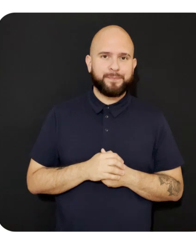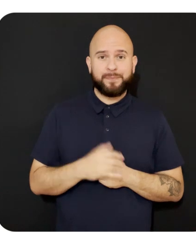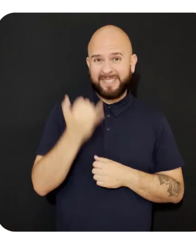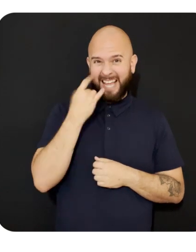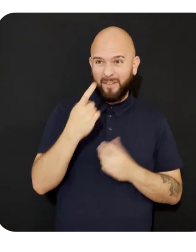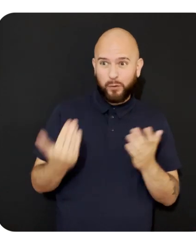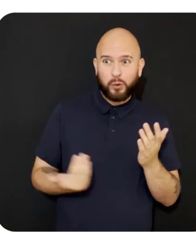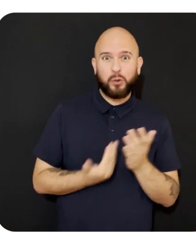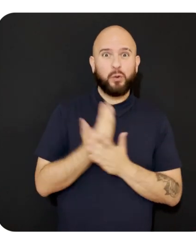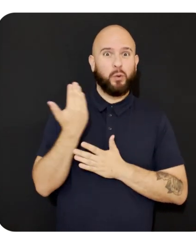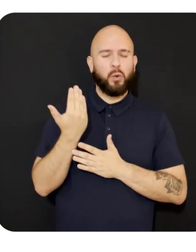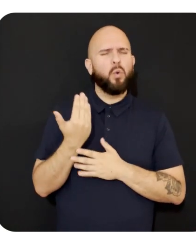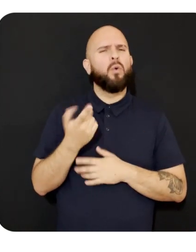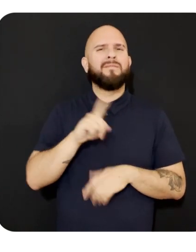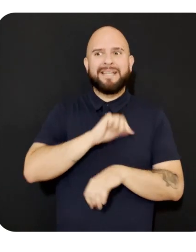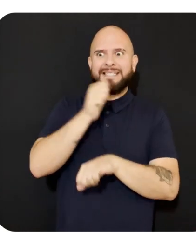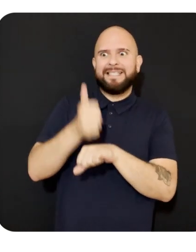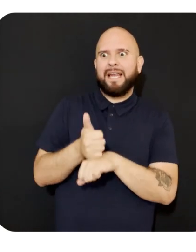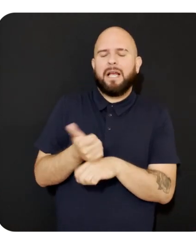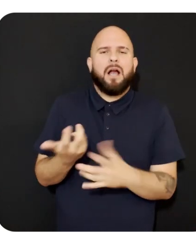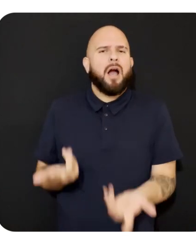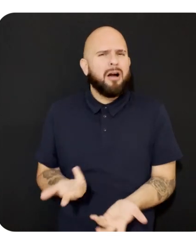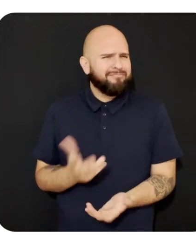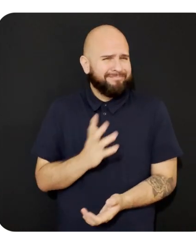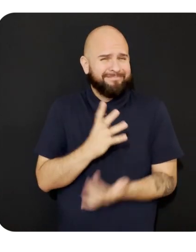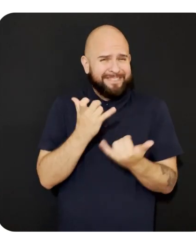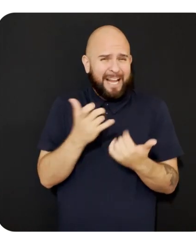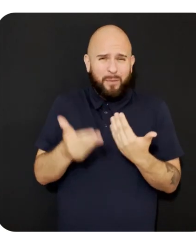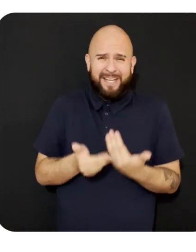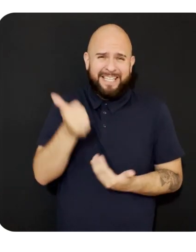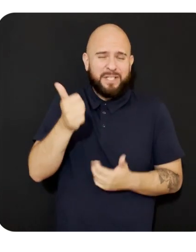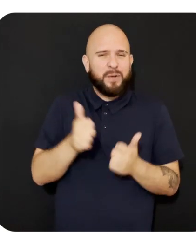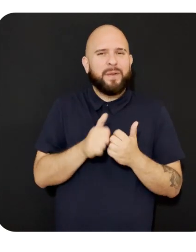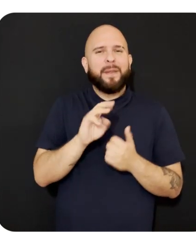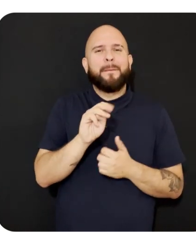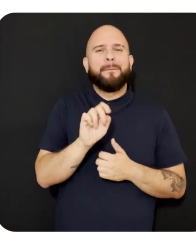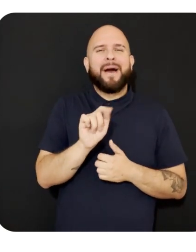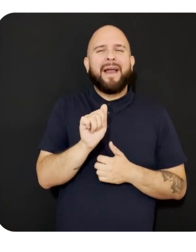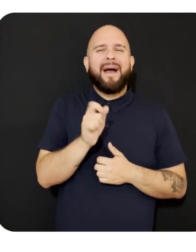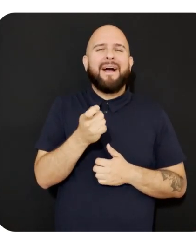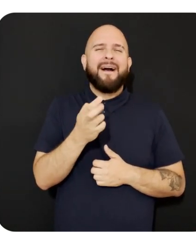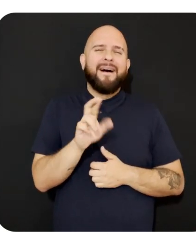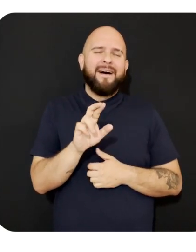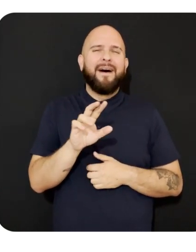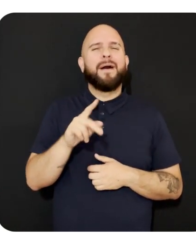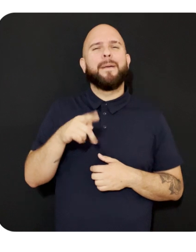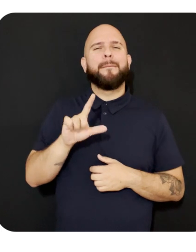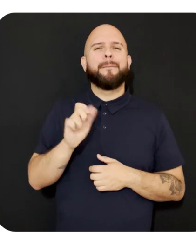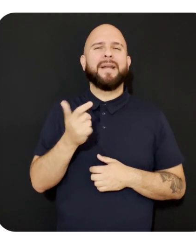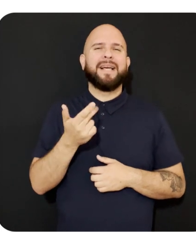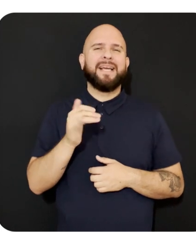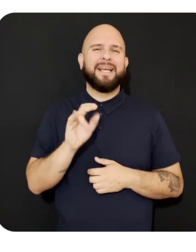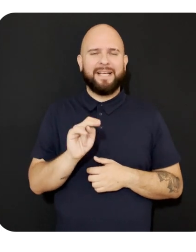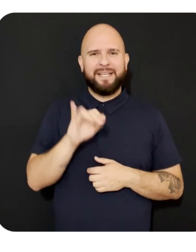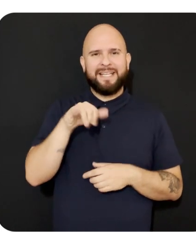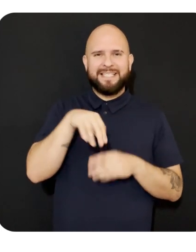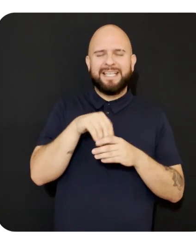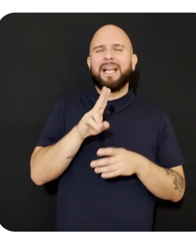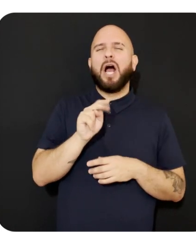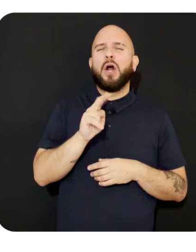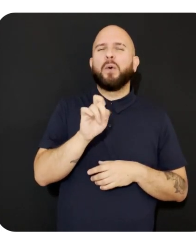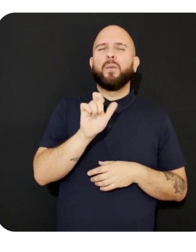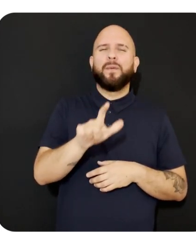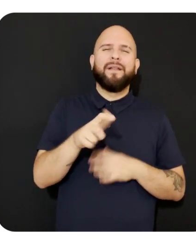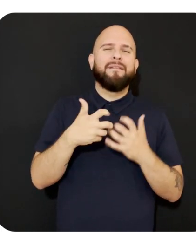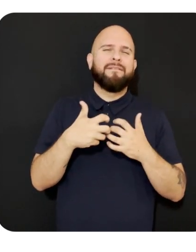getting set up for the first time has never been easier, with our MetaXR plugin now available directly on the Unreal Engine Marketplace.